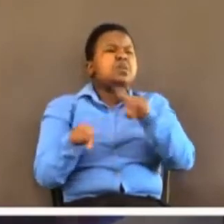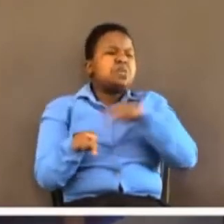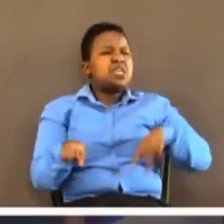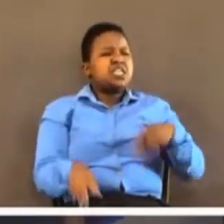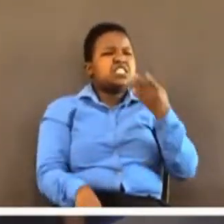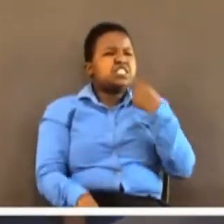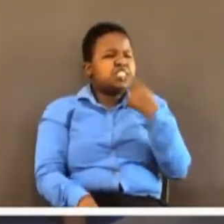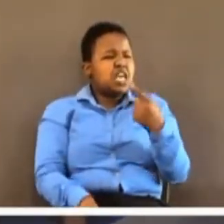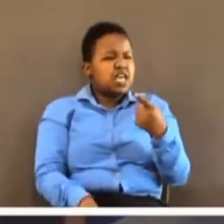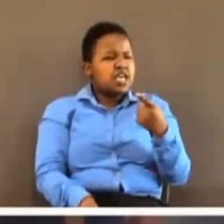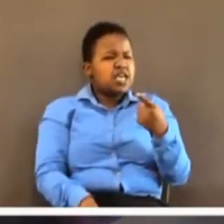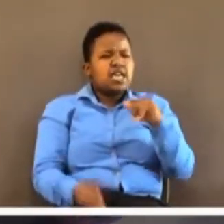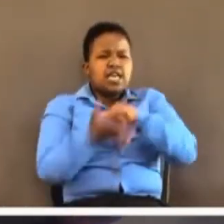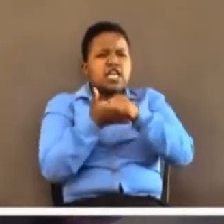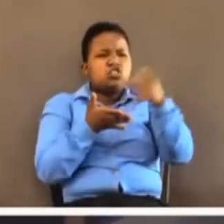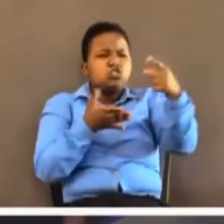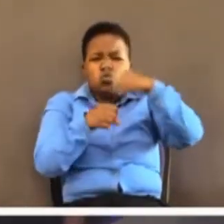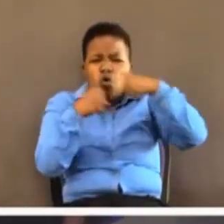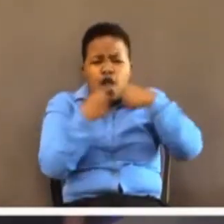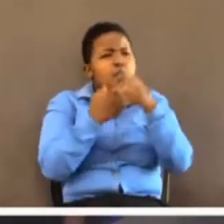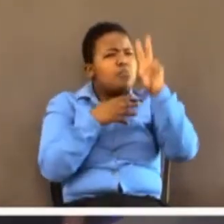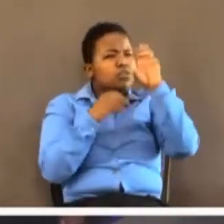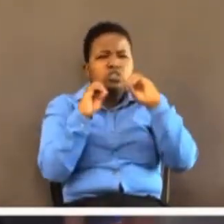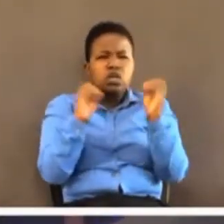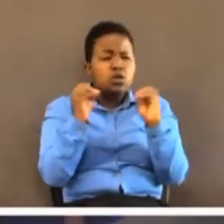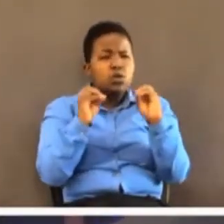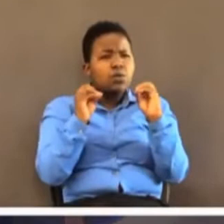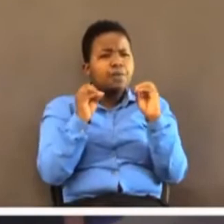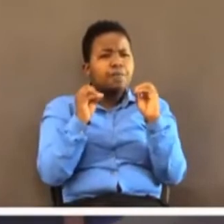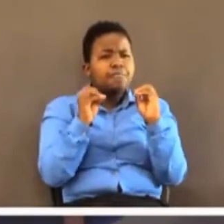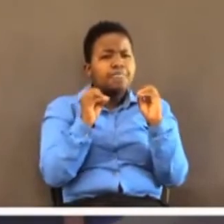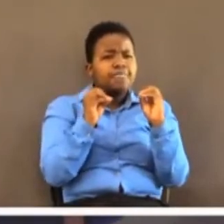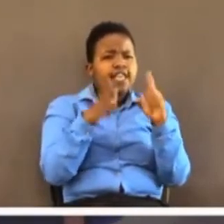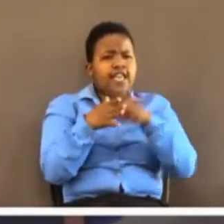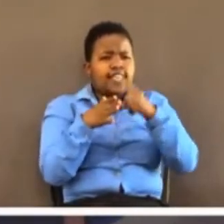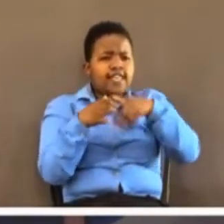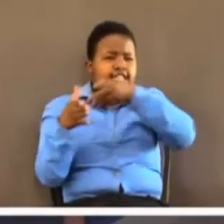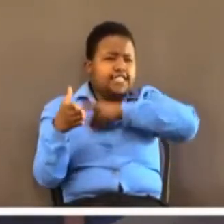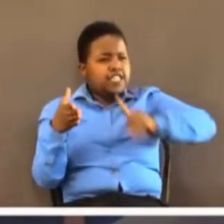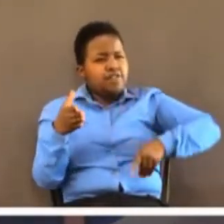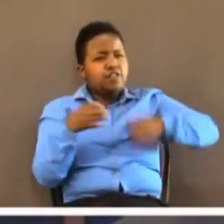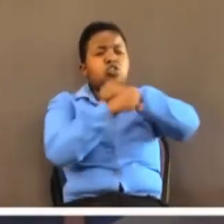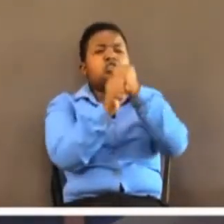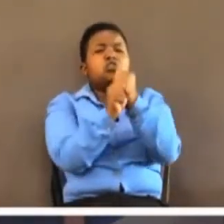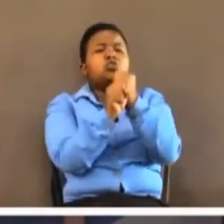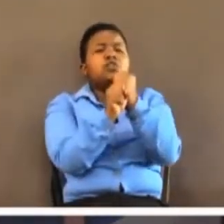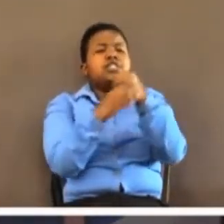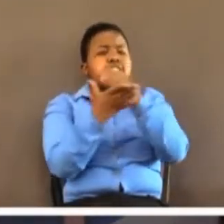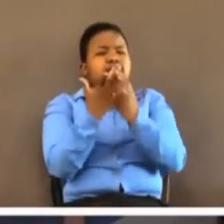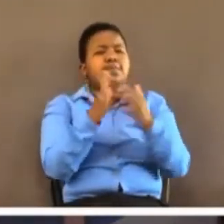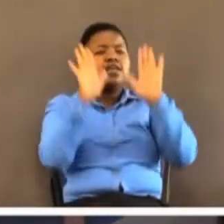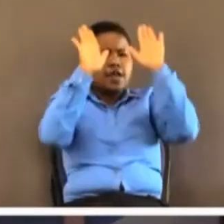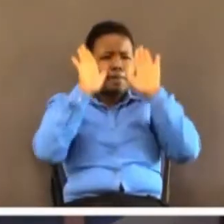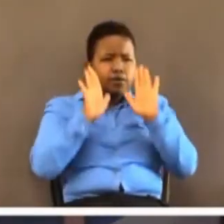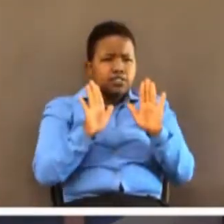this man. He has been fighting since his boyhood. And then David did something very important. He remembered the